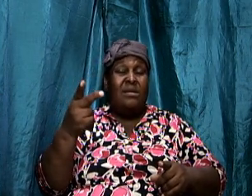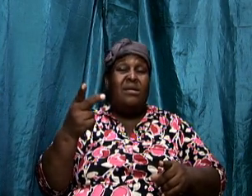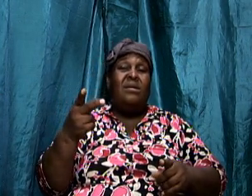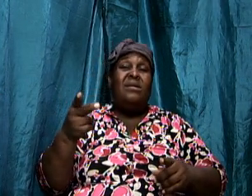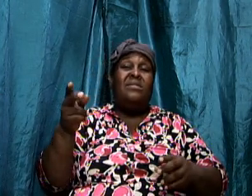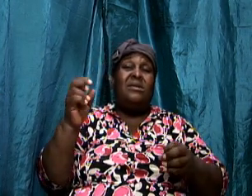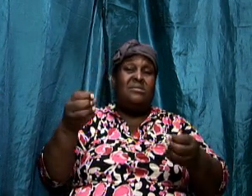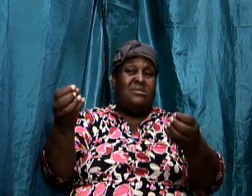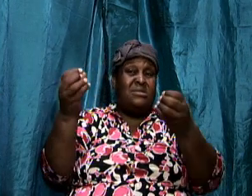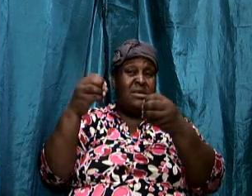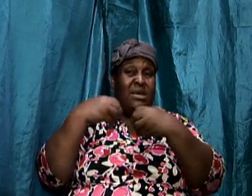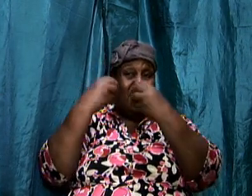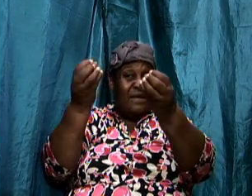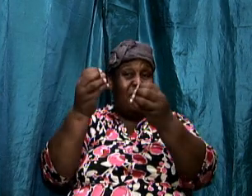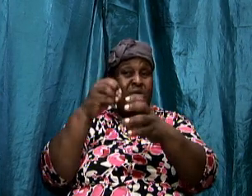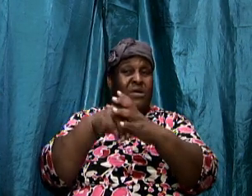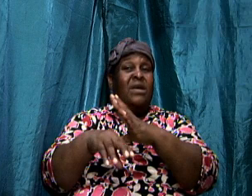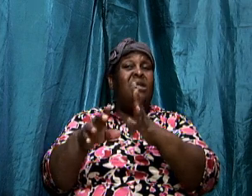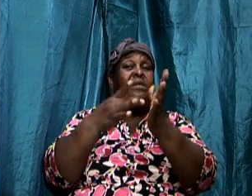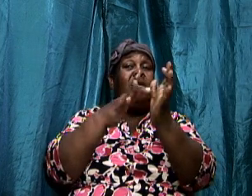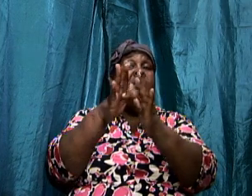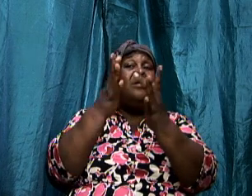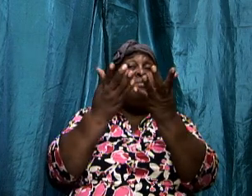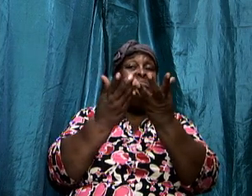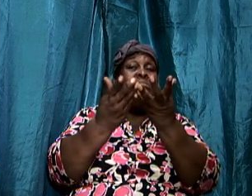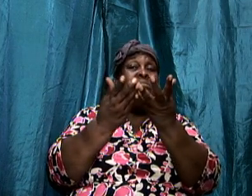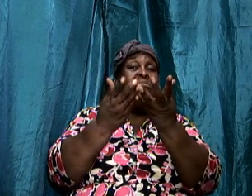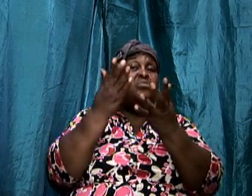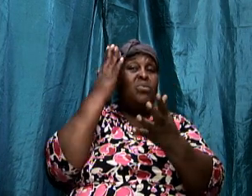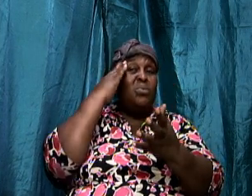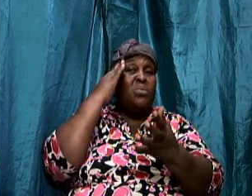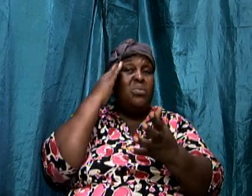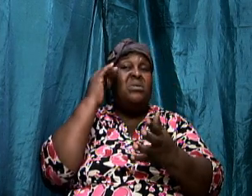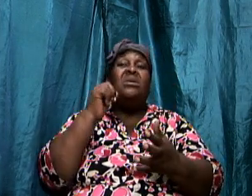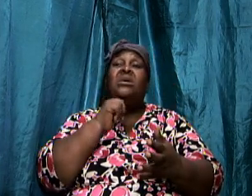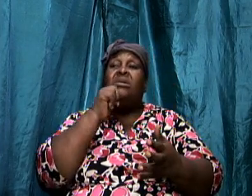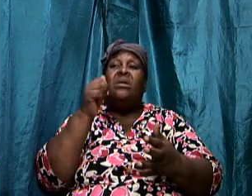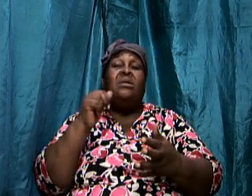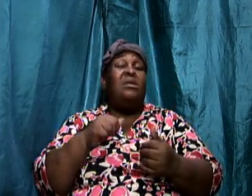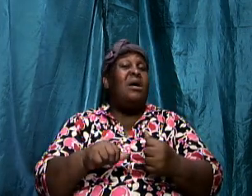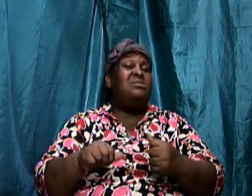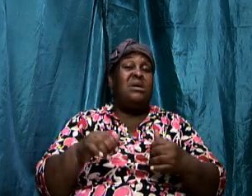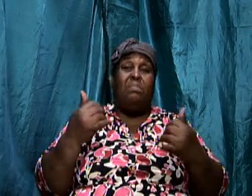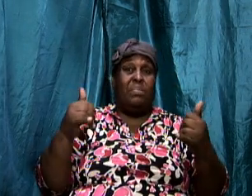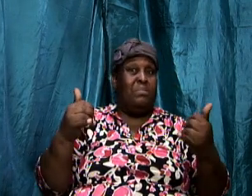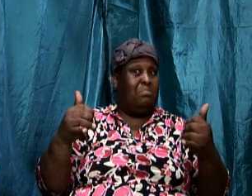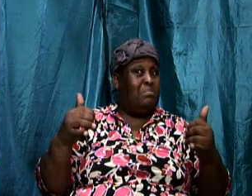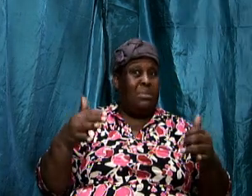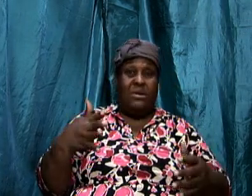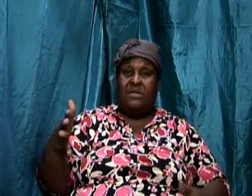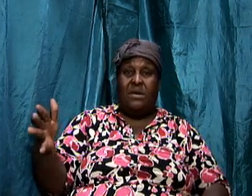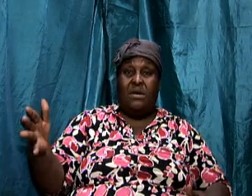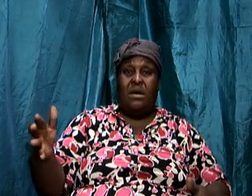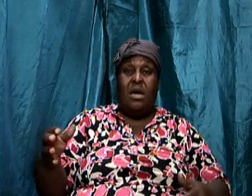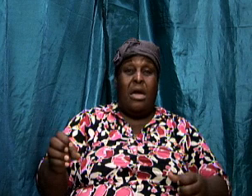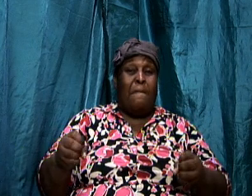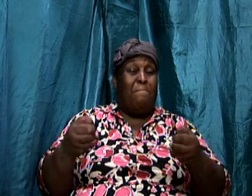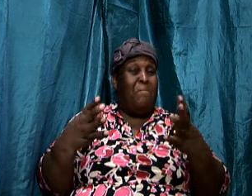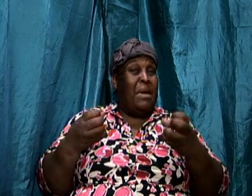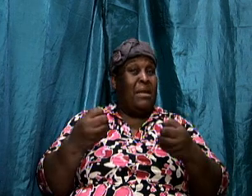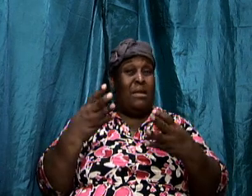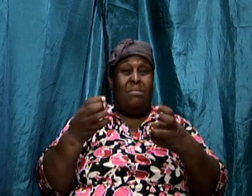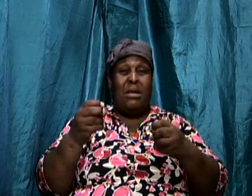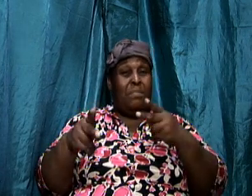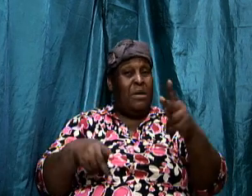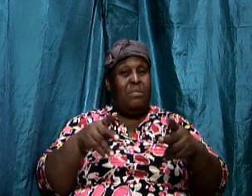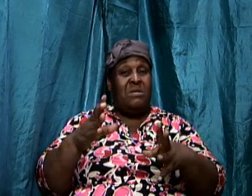that is given in scripture so that we know so it's not a plaything and many folks are taking this thing too